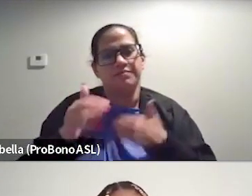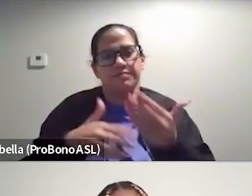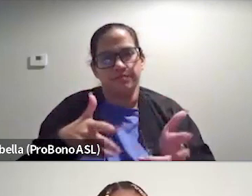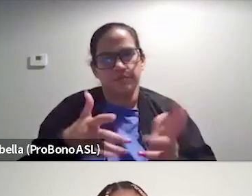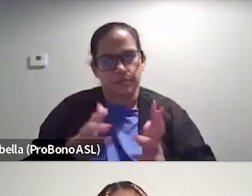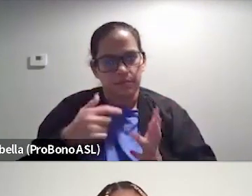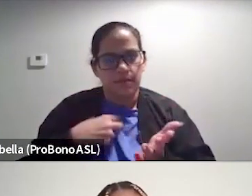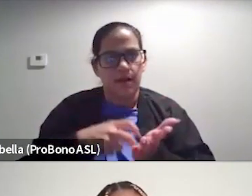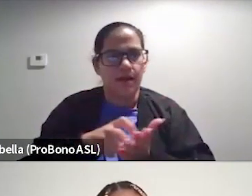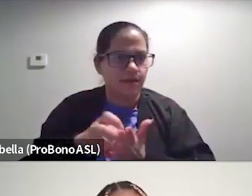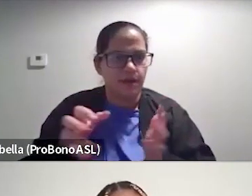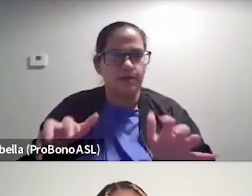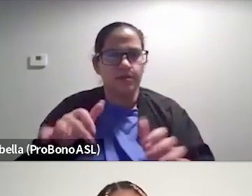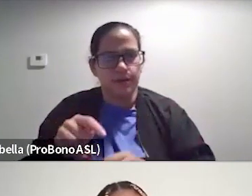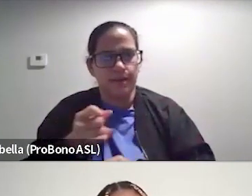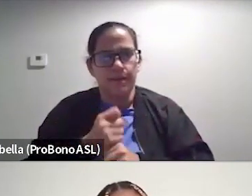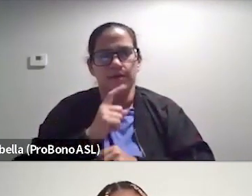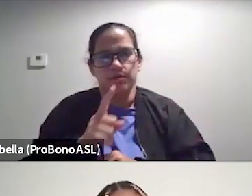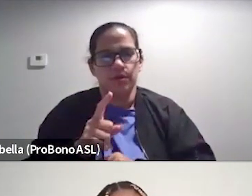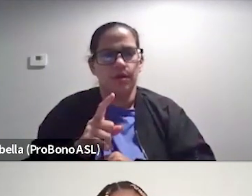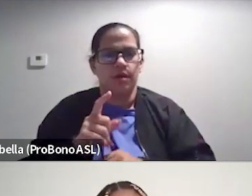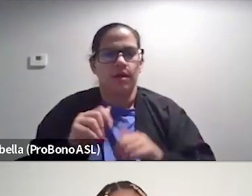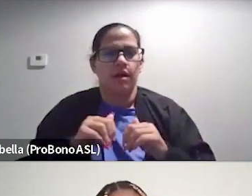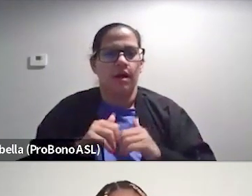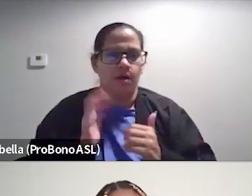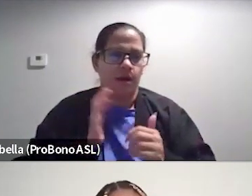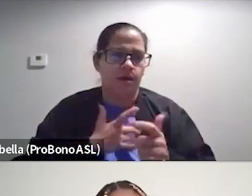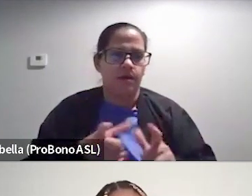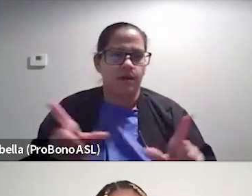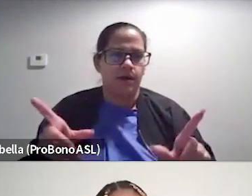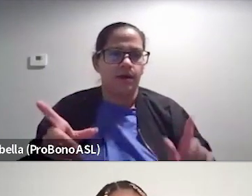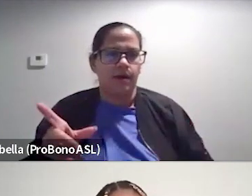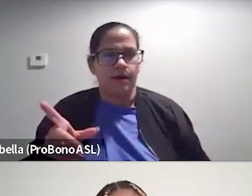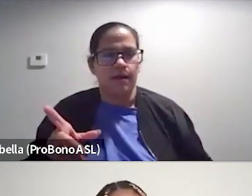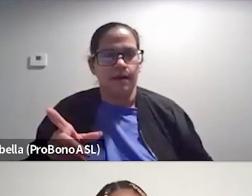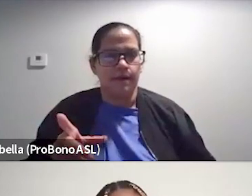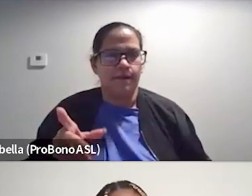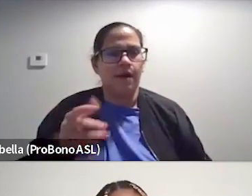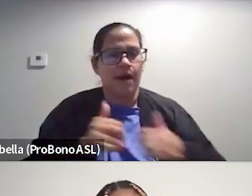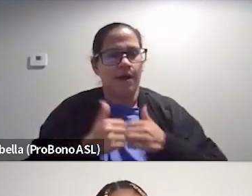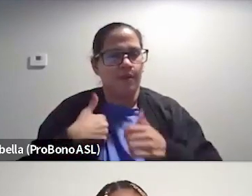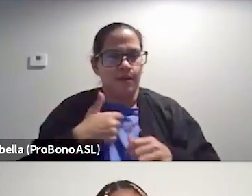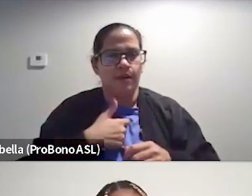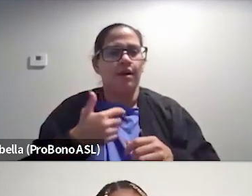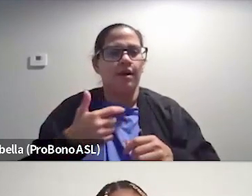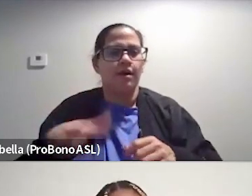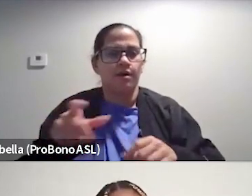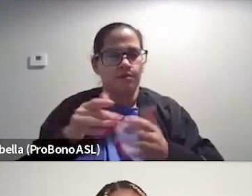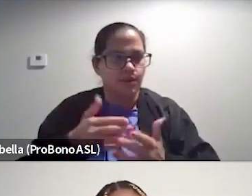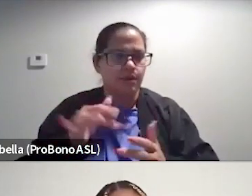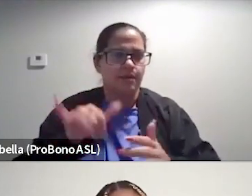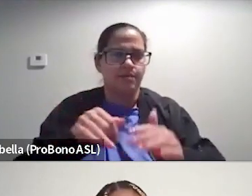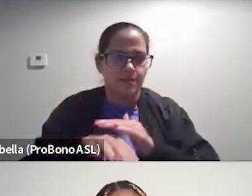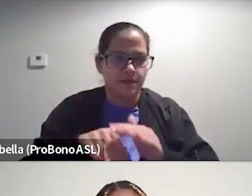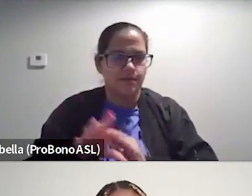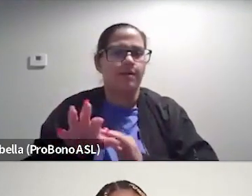I navigate and do it and make sure like how our language is at our farm and how we're cooking and speeding people is accessible,